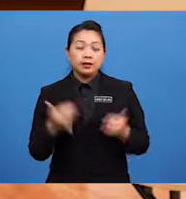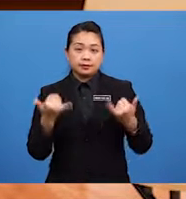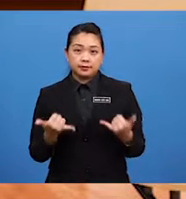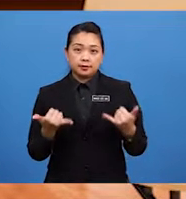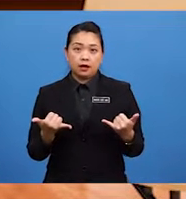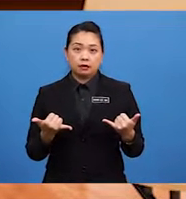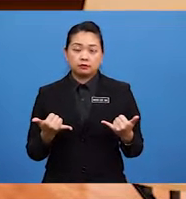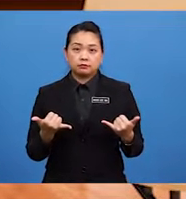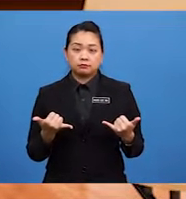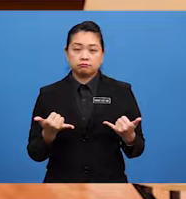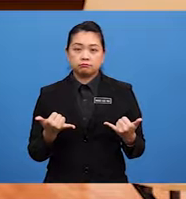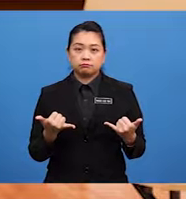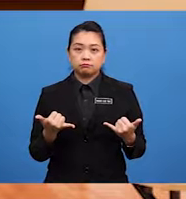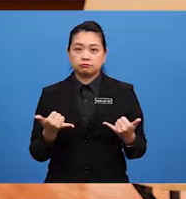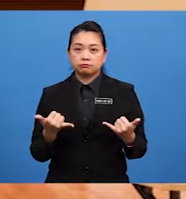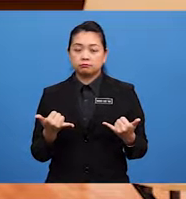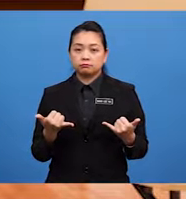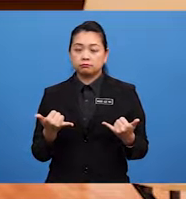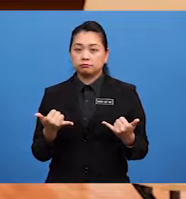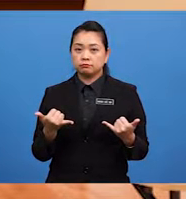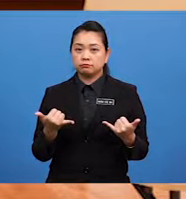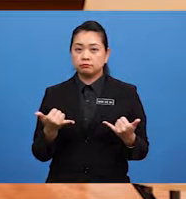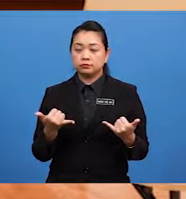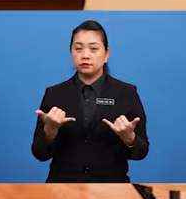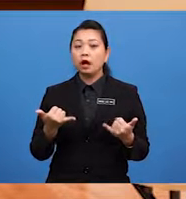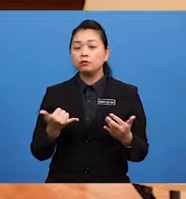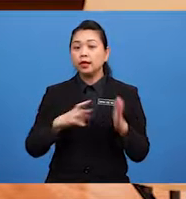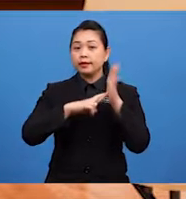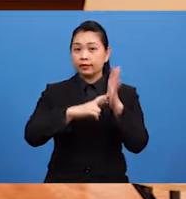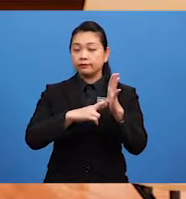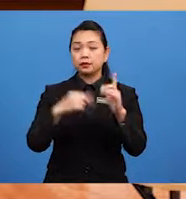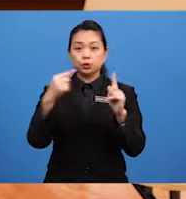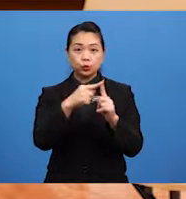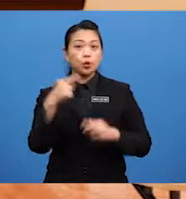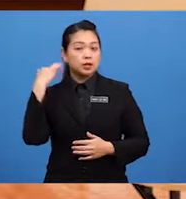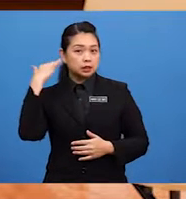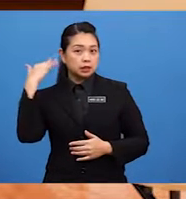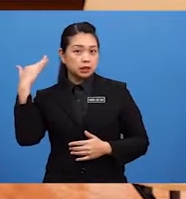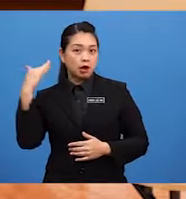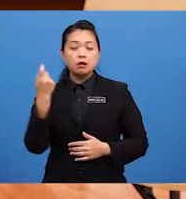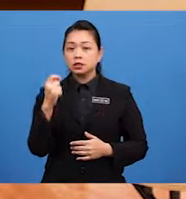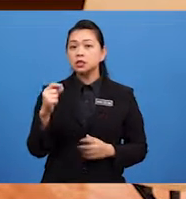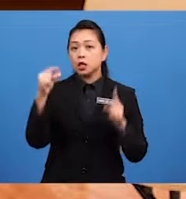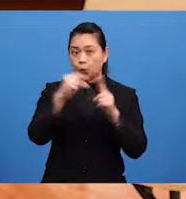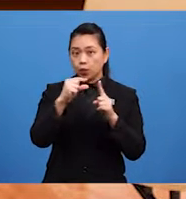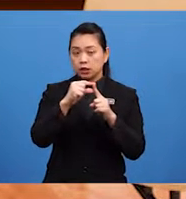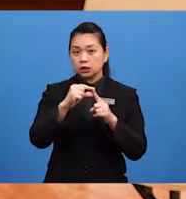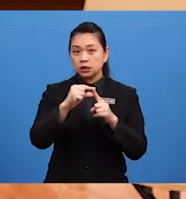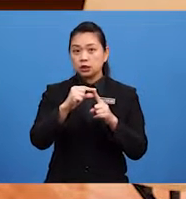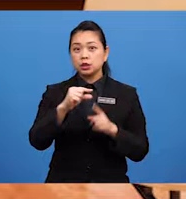A syllable Refers to A sound The word Good